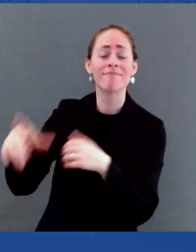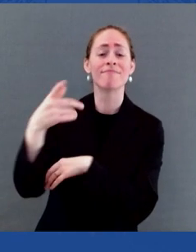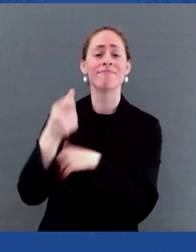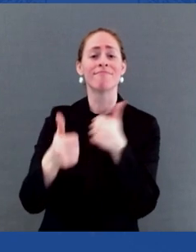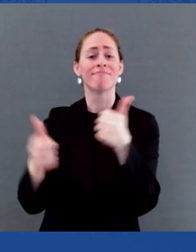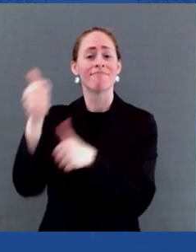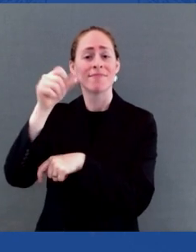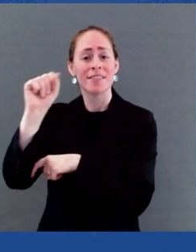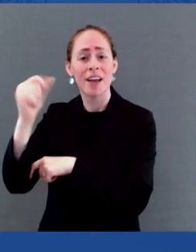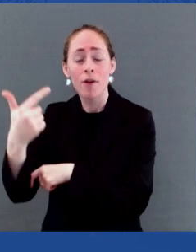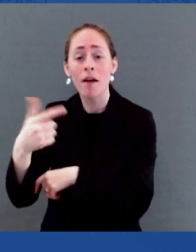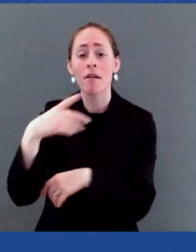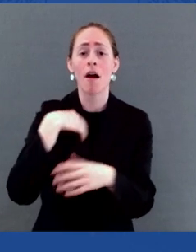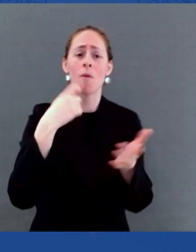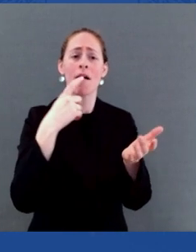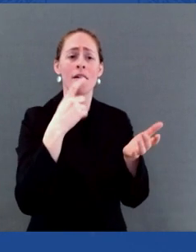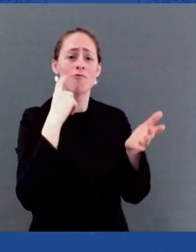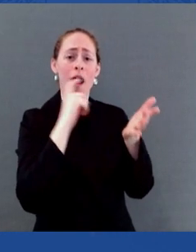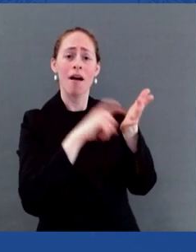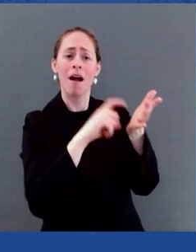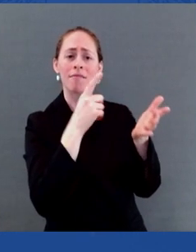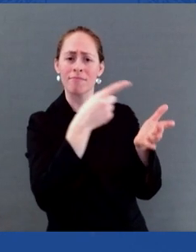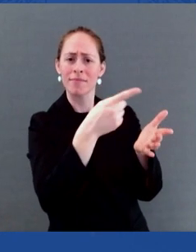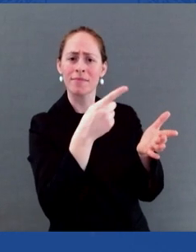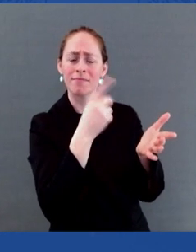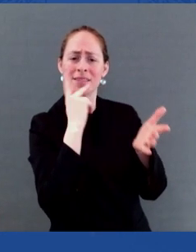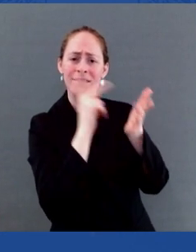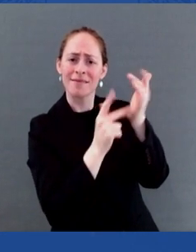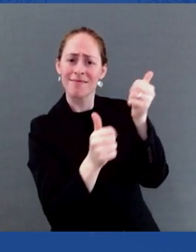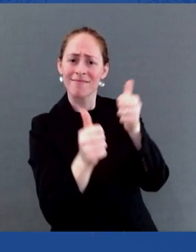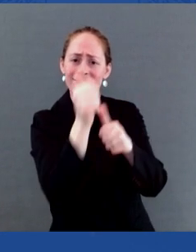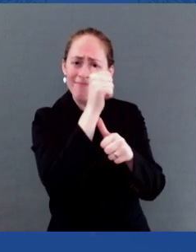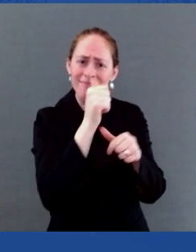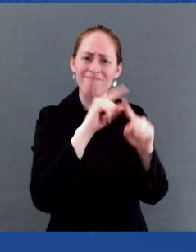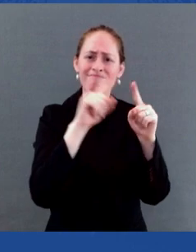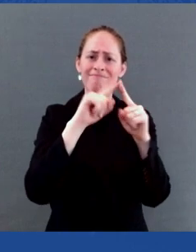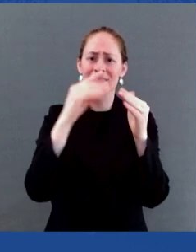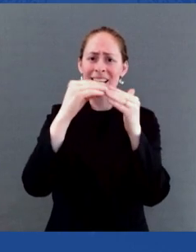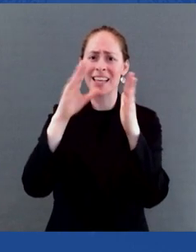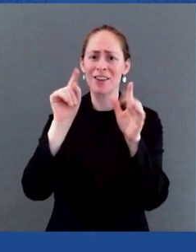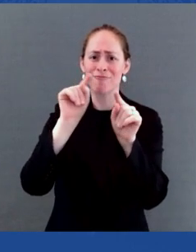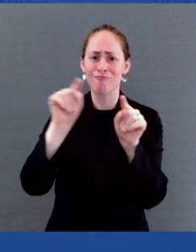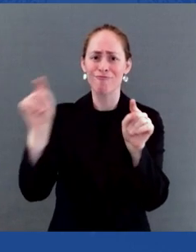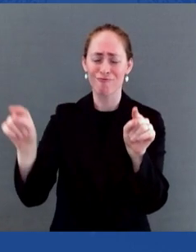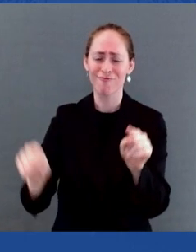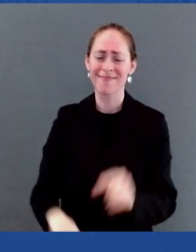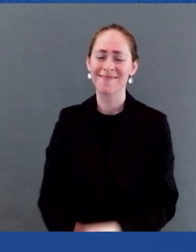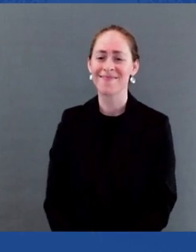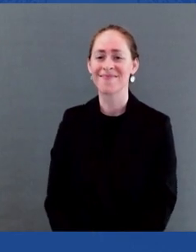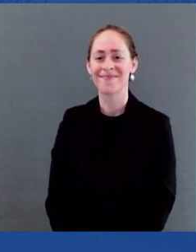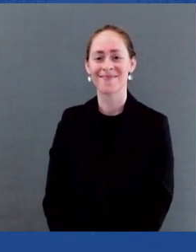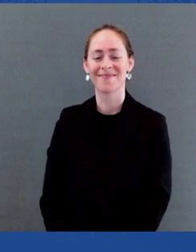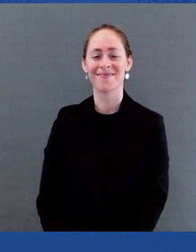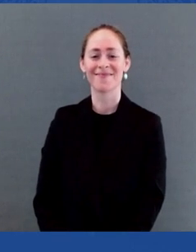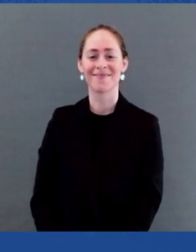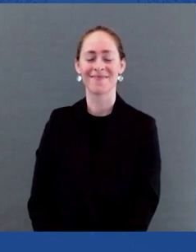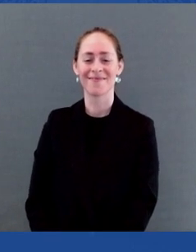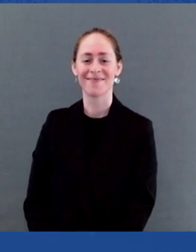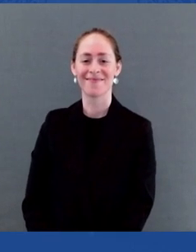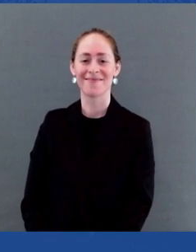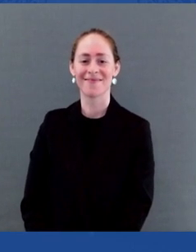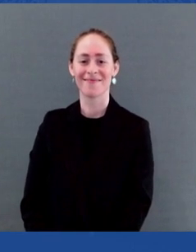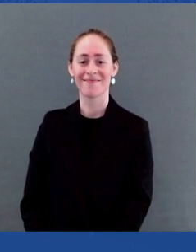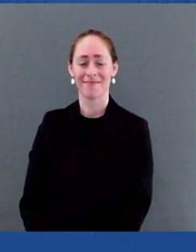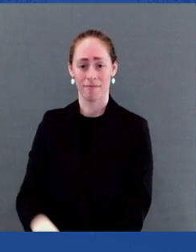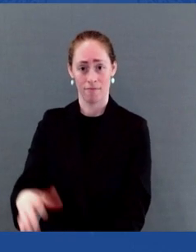and so many other leaders who've helped the Department improve the health and well-being of the American people. And finally, I want